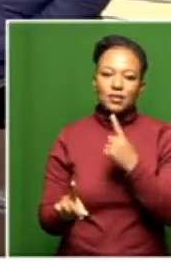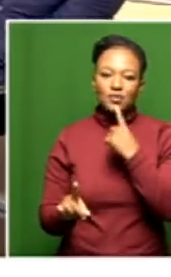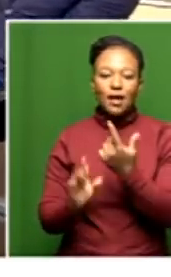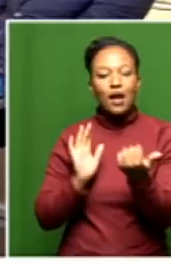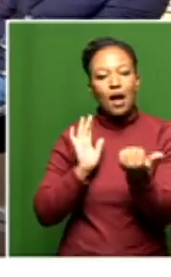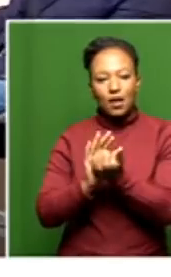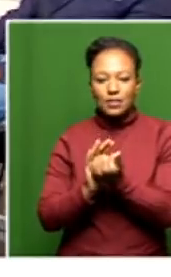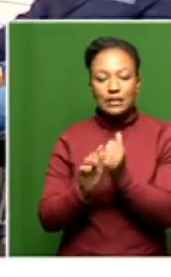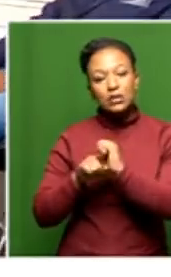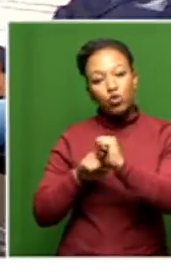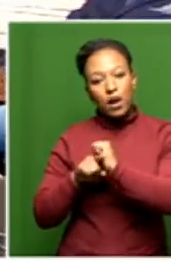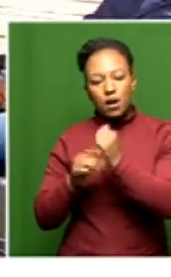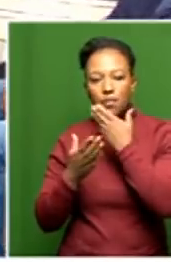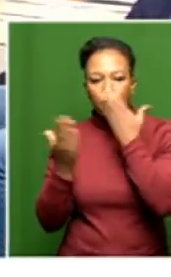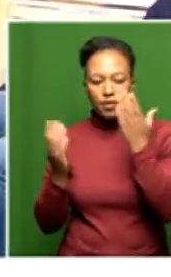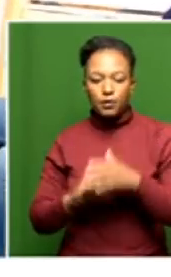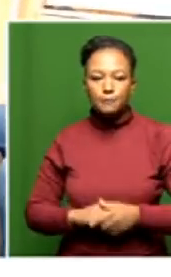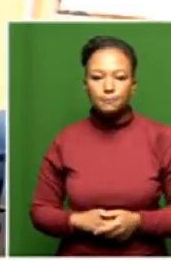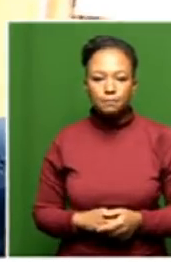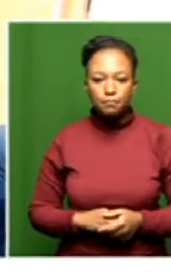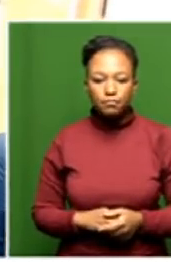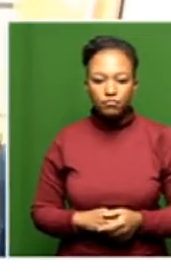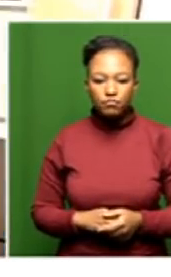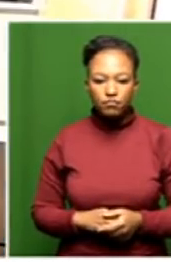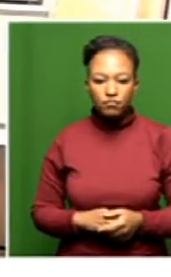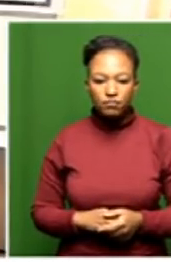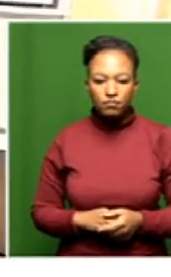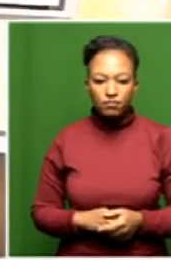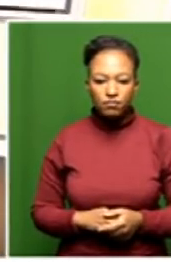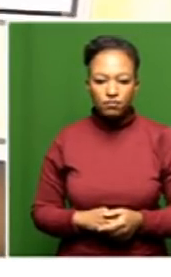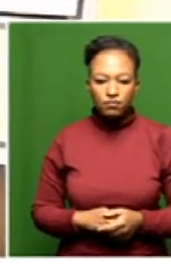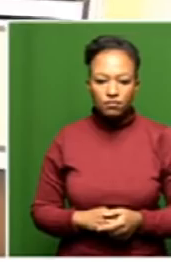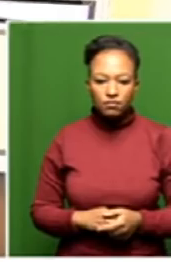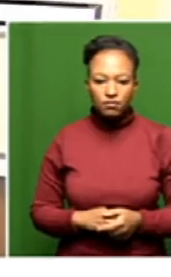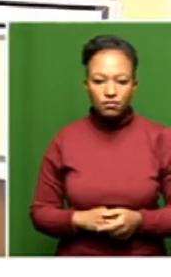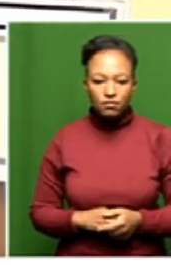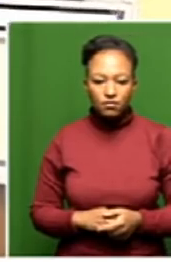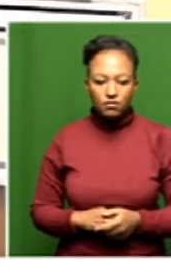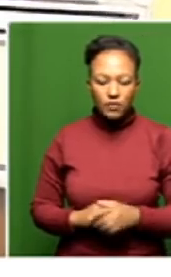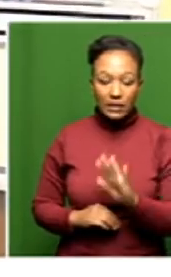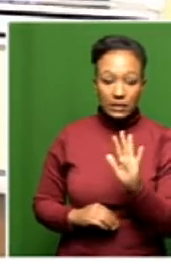accredited training. I will have, just one moment, unruly, no,